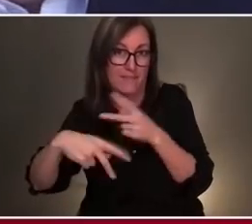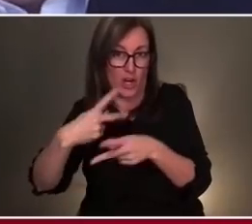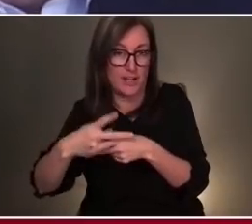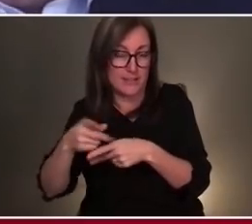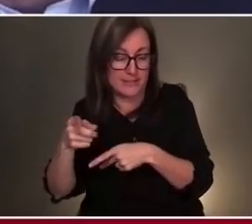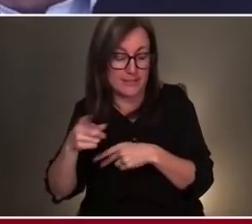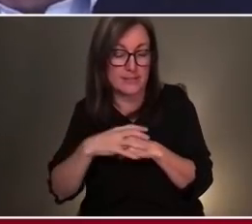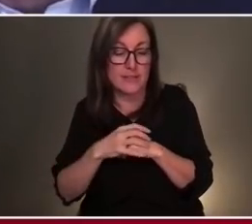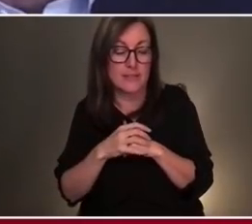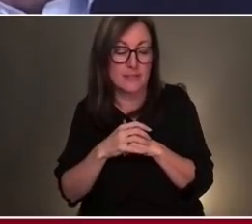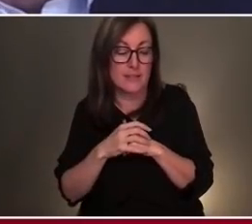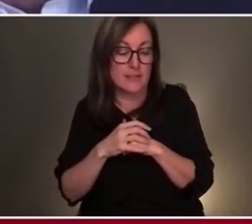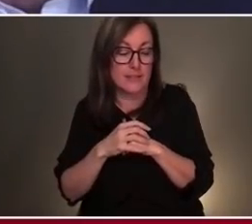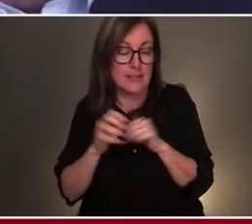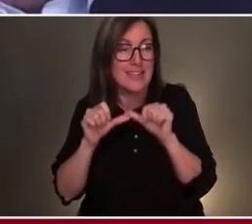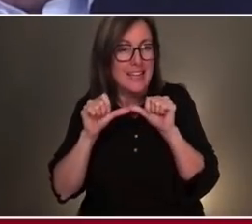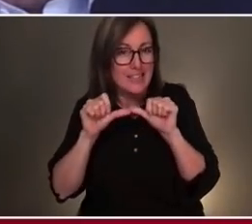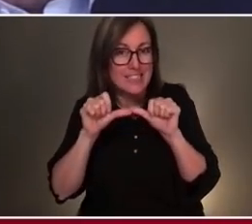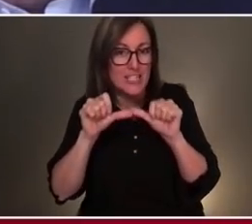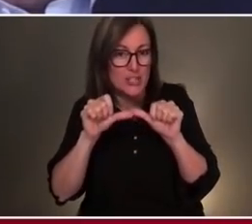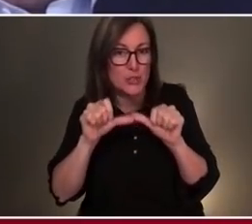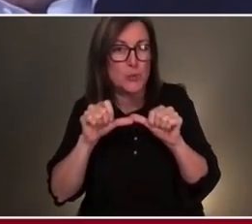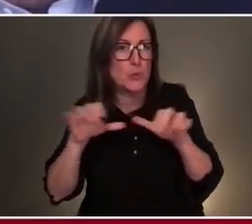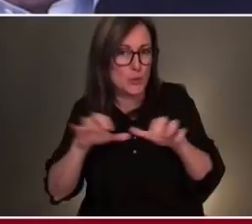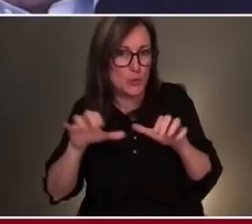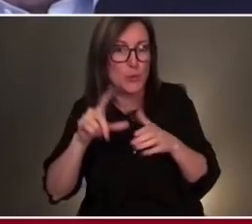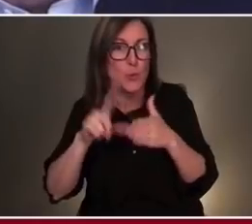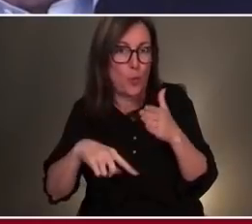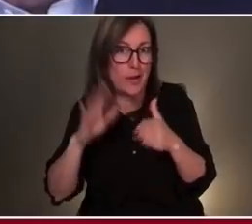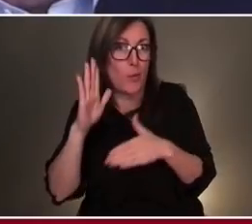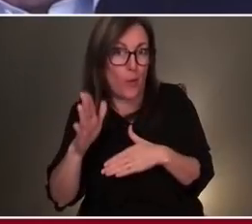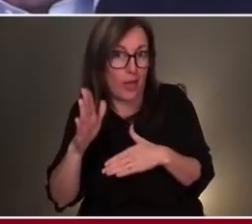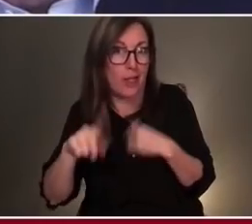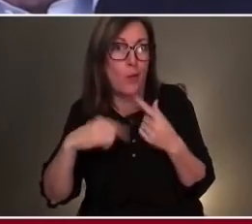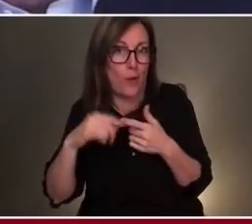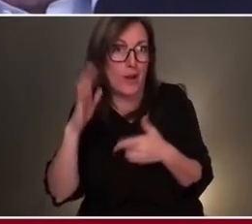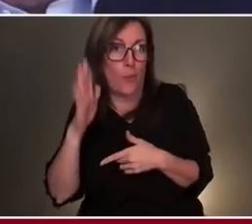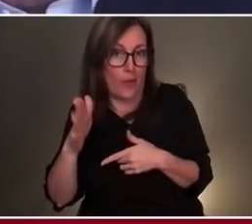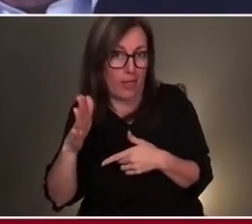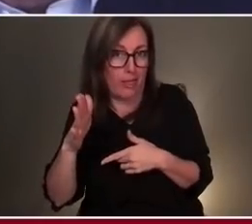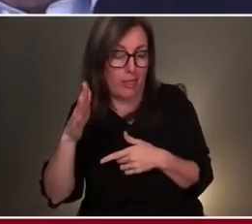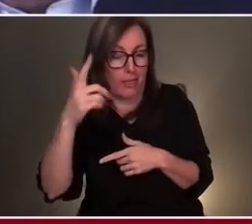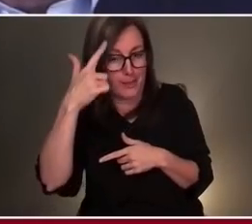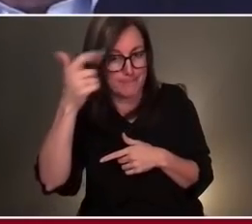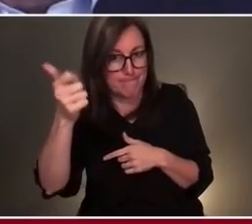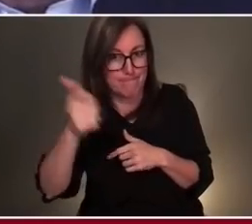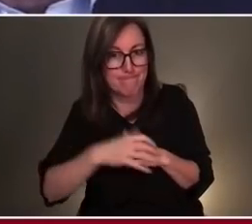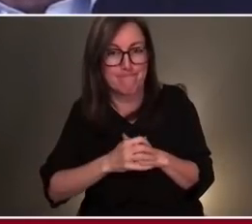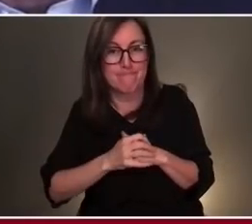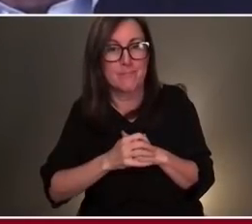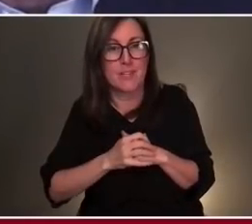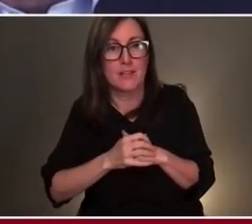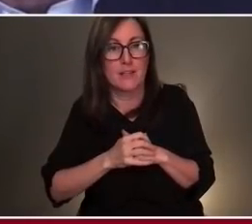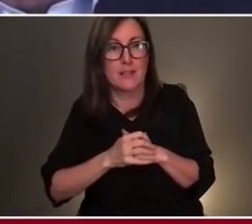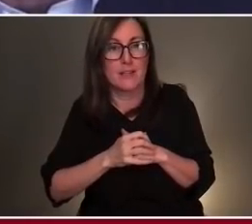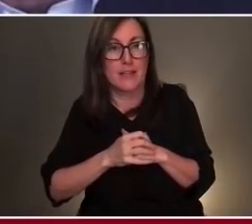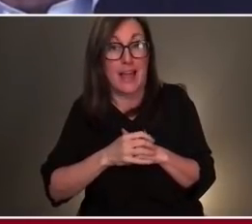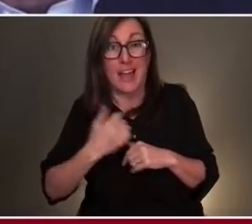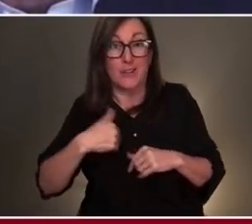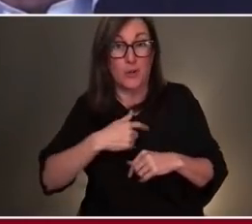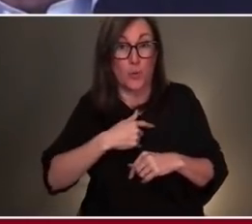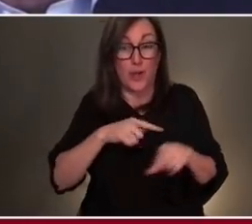It is, it continues to do what it will when it will. And we have not yet figured out how to vaccinate the globe.